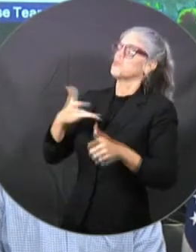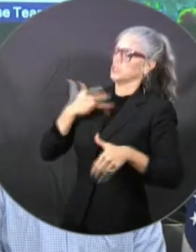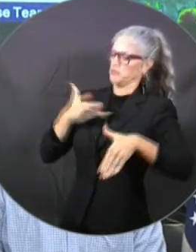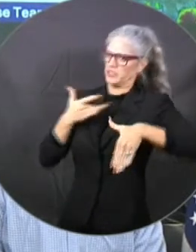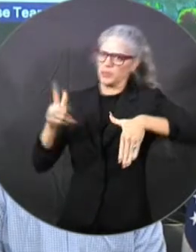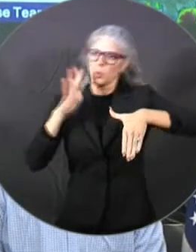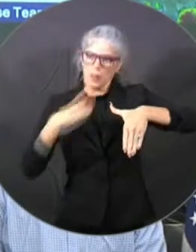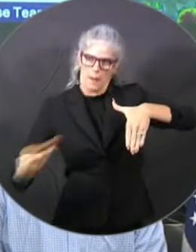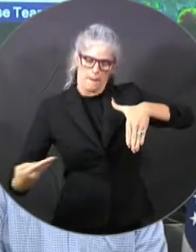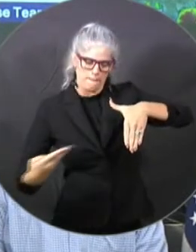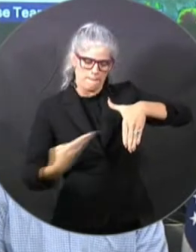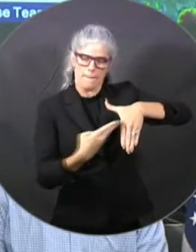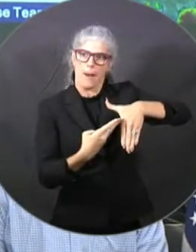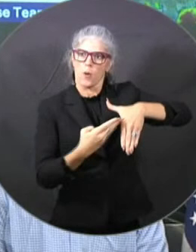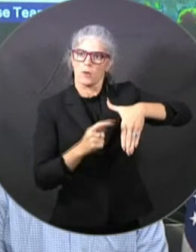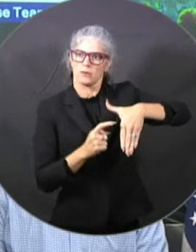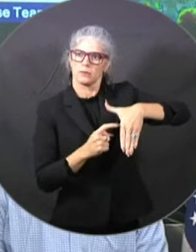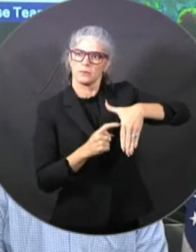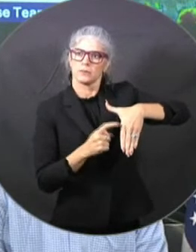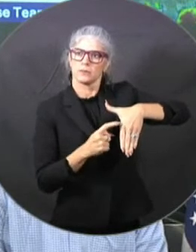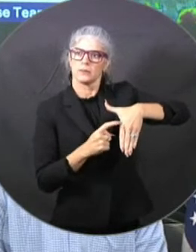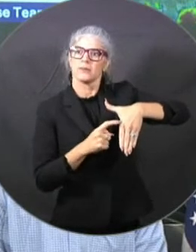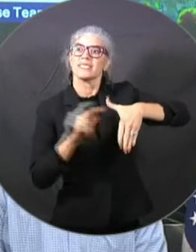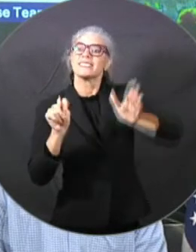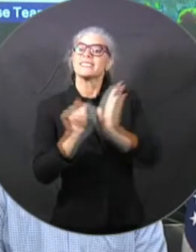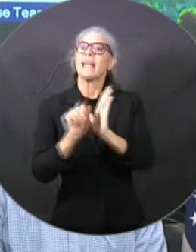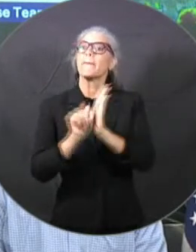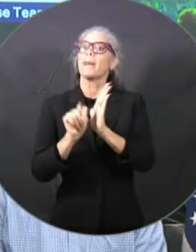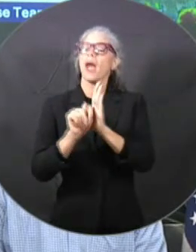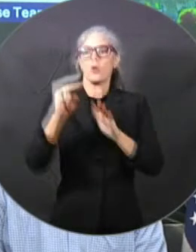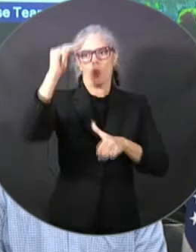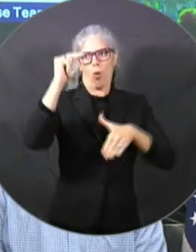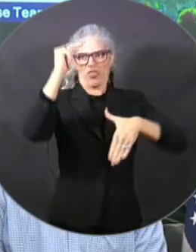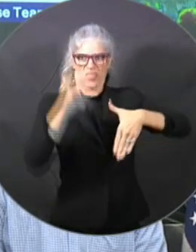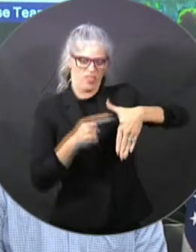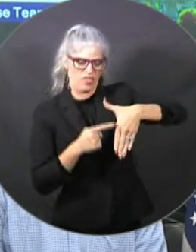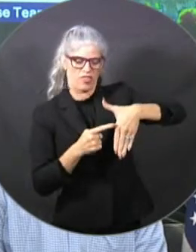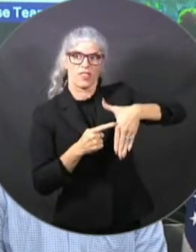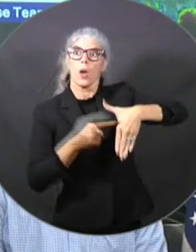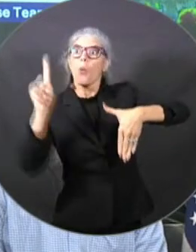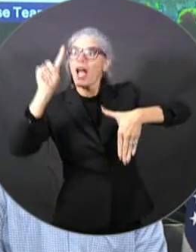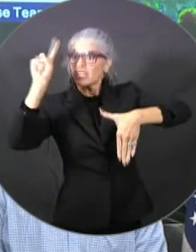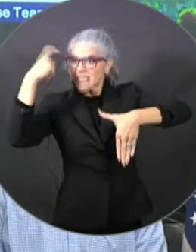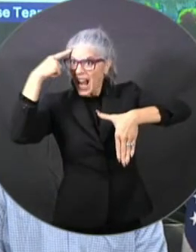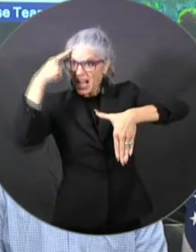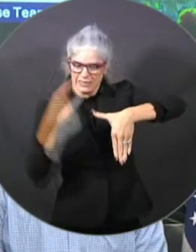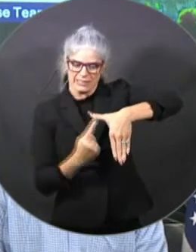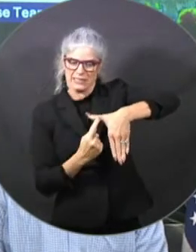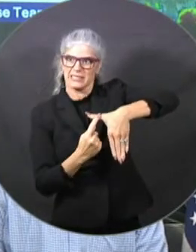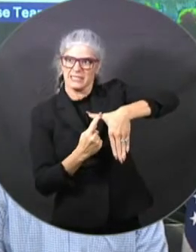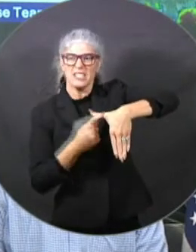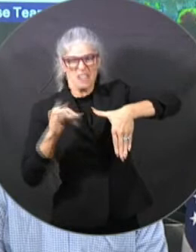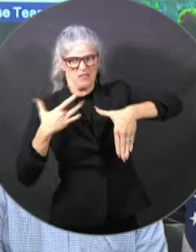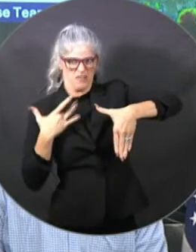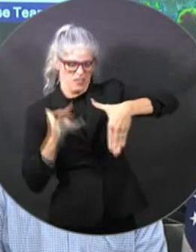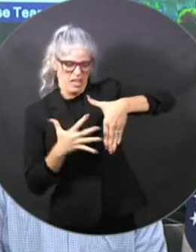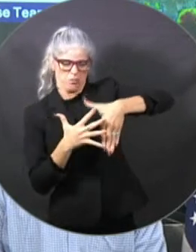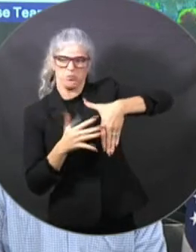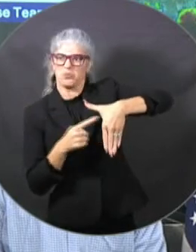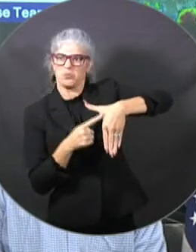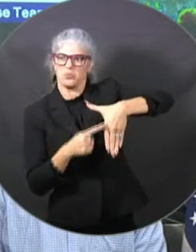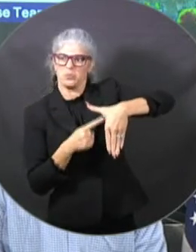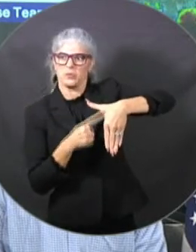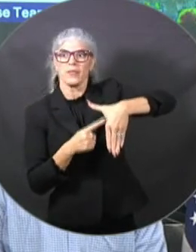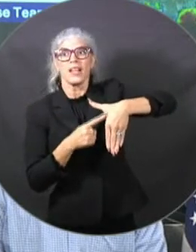north of Tampa and and Tallahassee. But anything that wobbles with this storm could could change that.